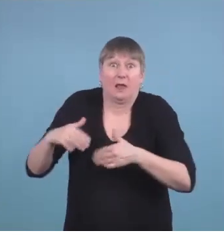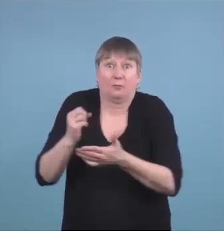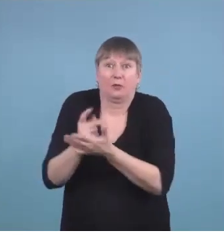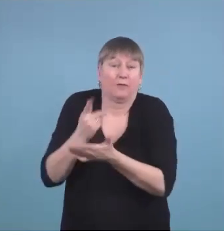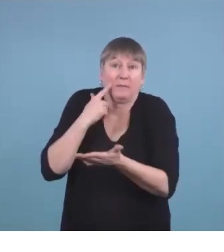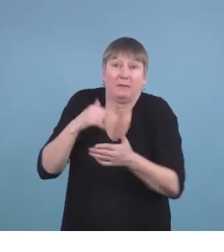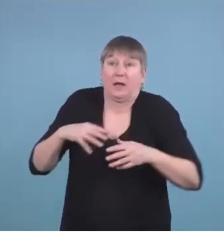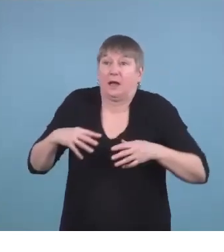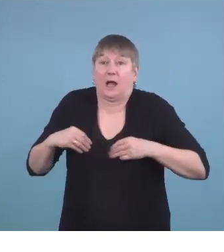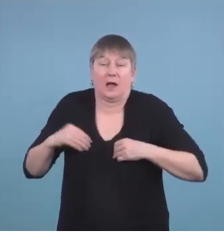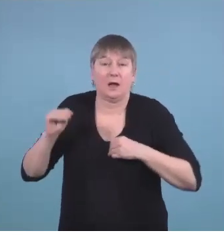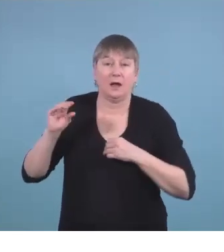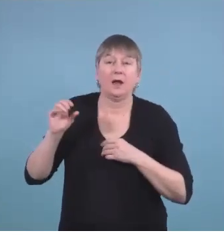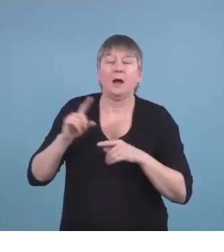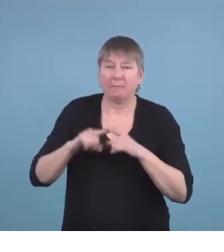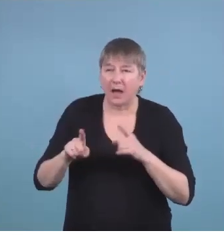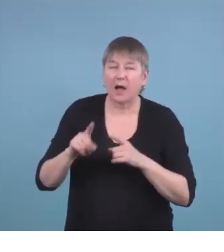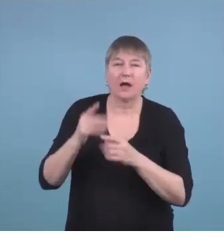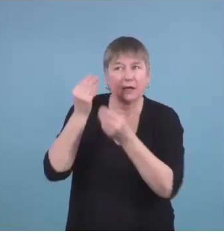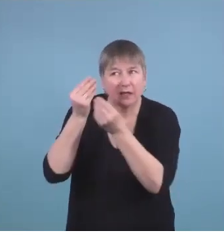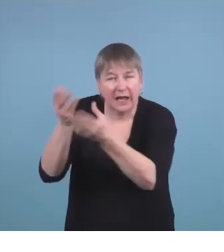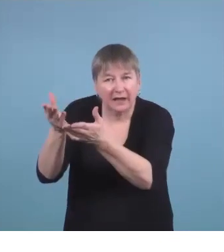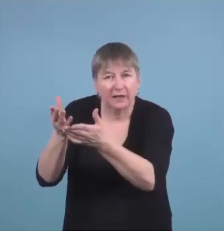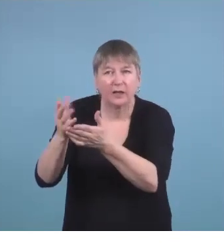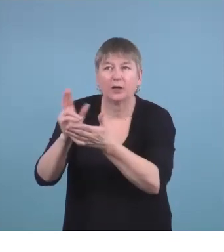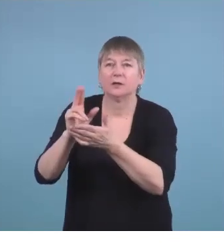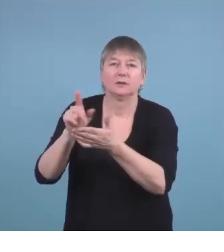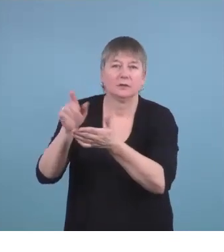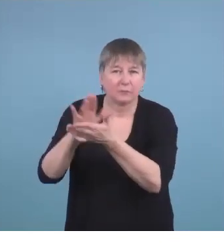that they're prepared for our students.